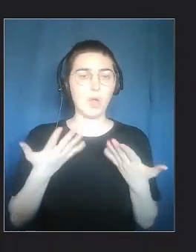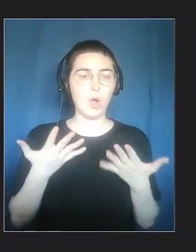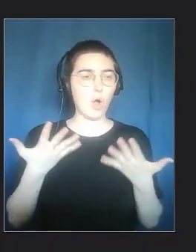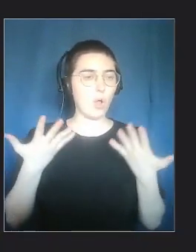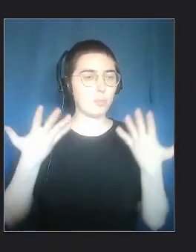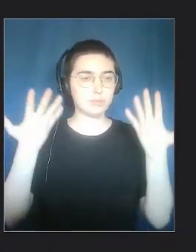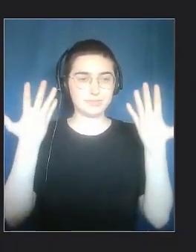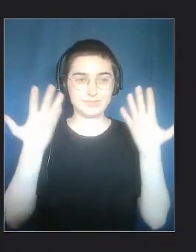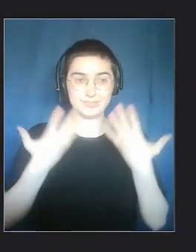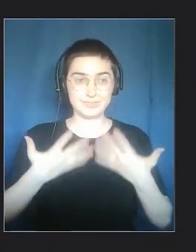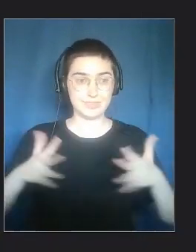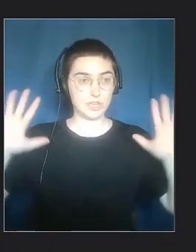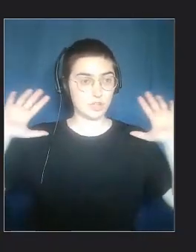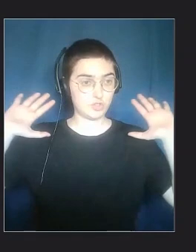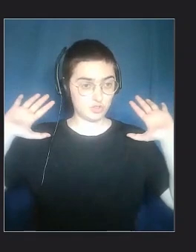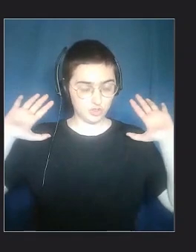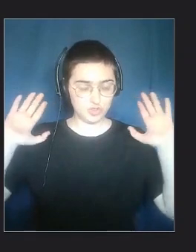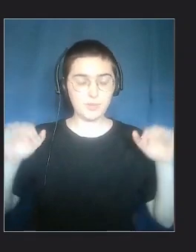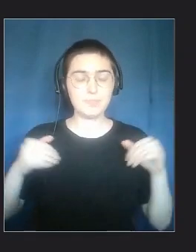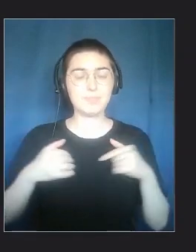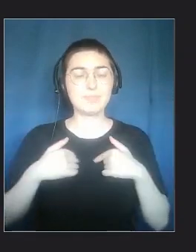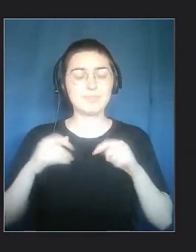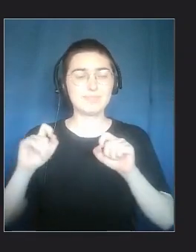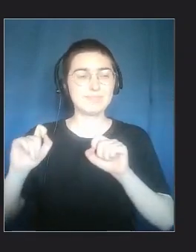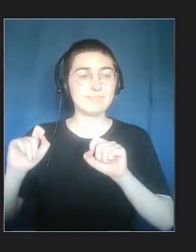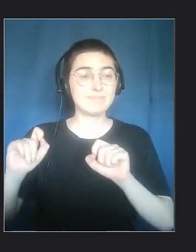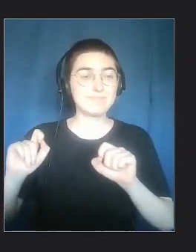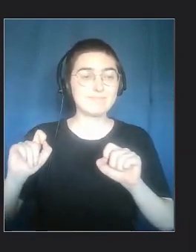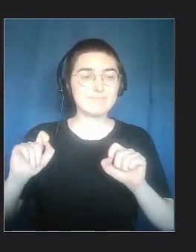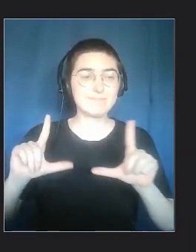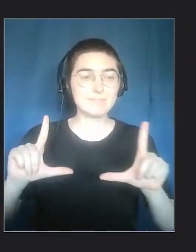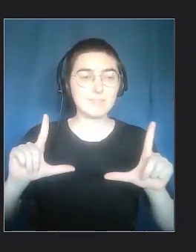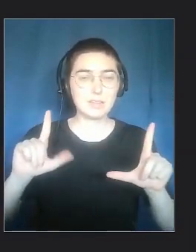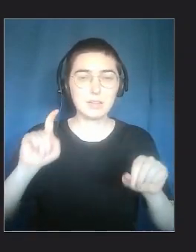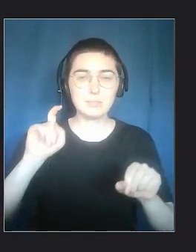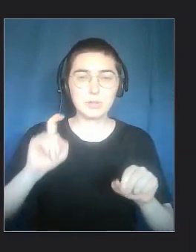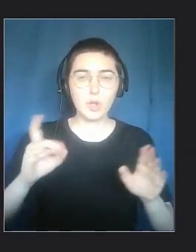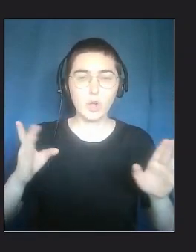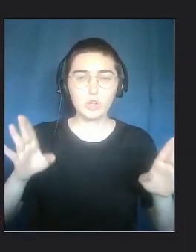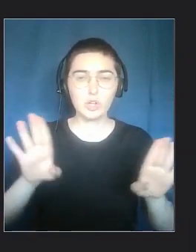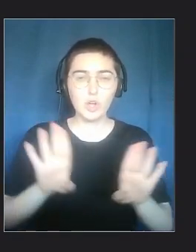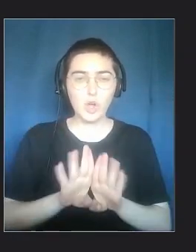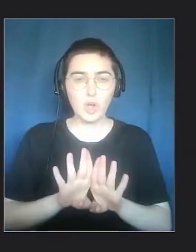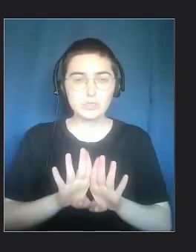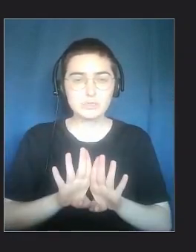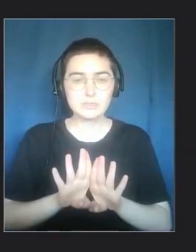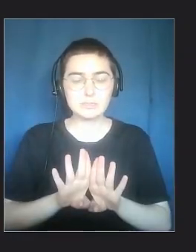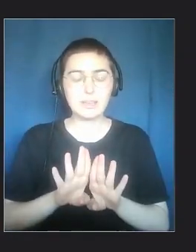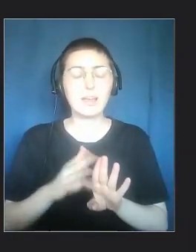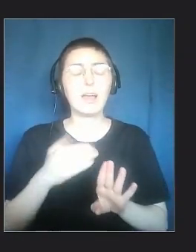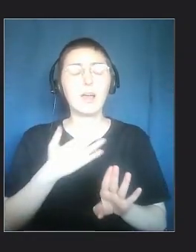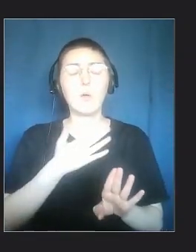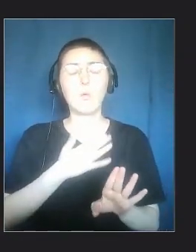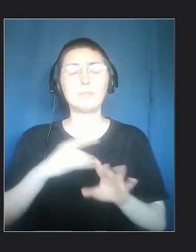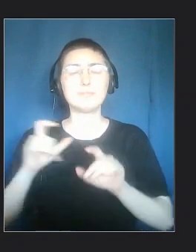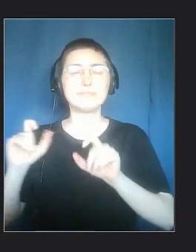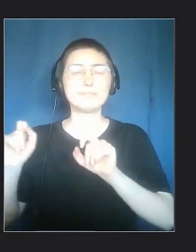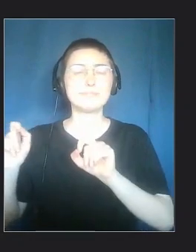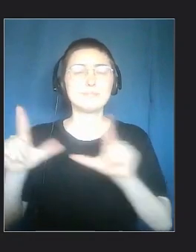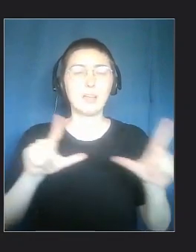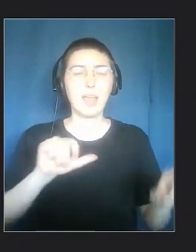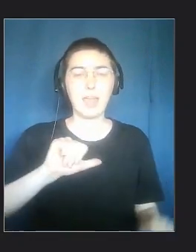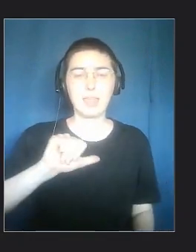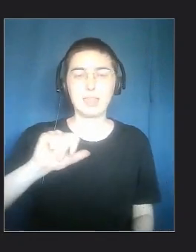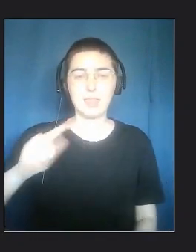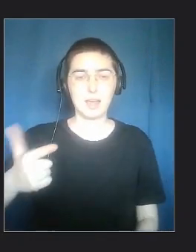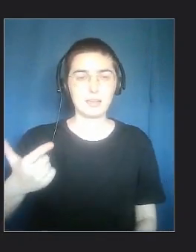to stop the screen sharing now, and maybe I can, yeah. I would like to share,